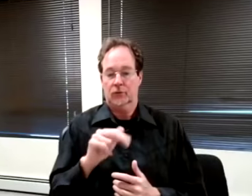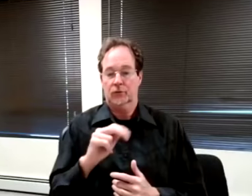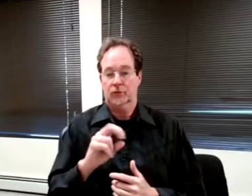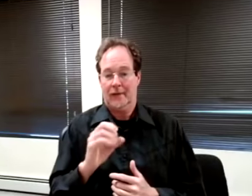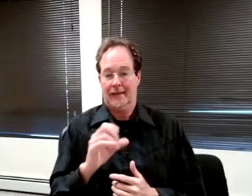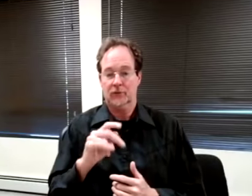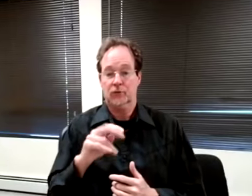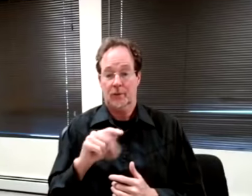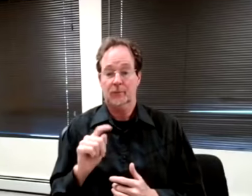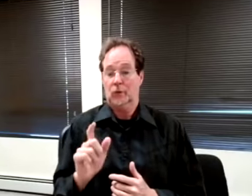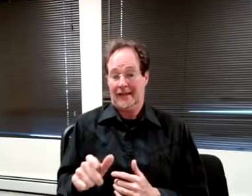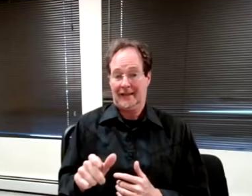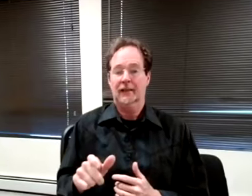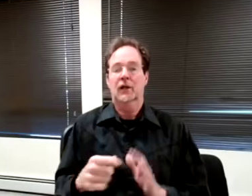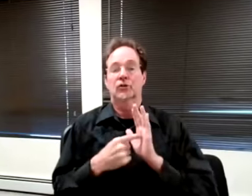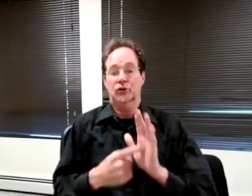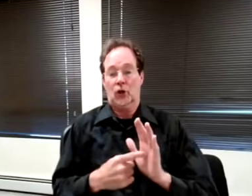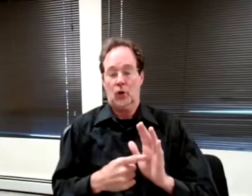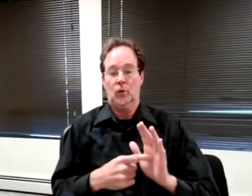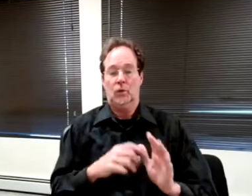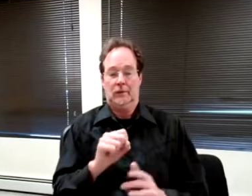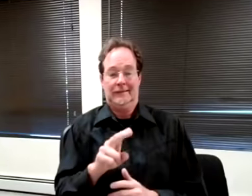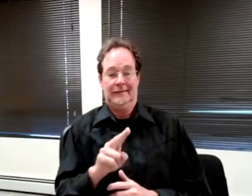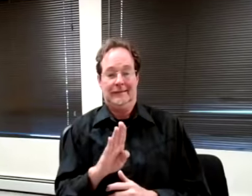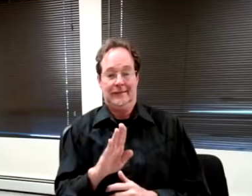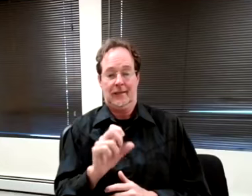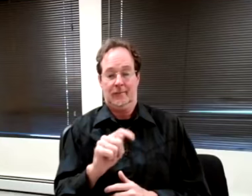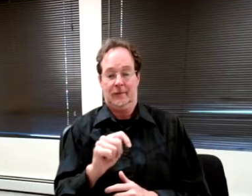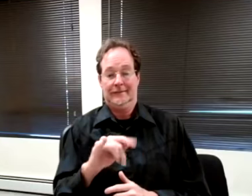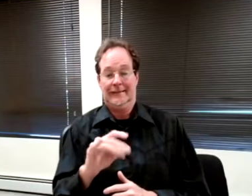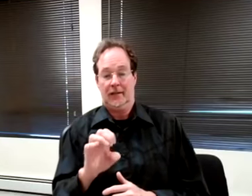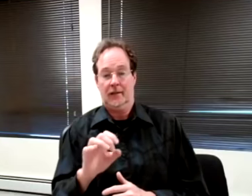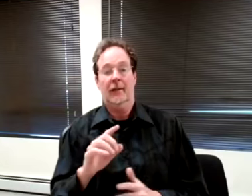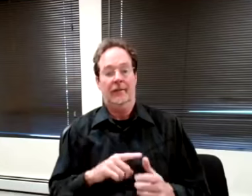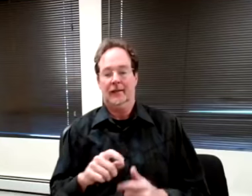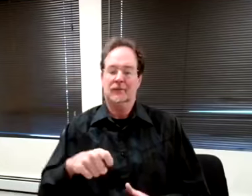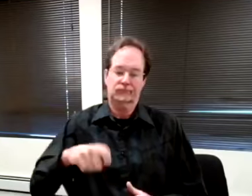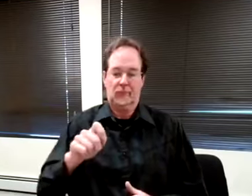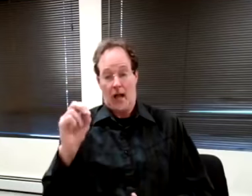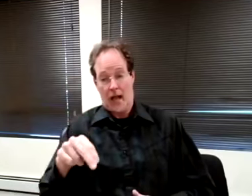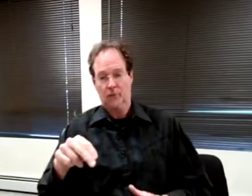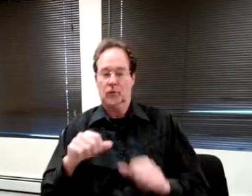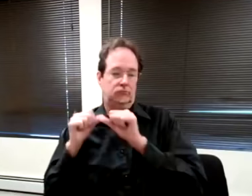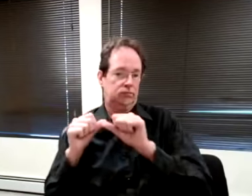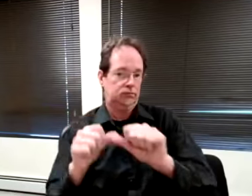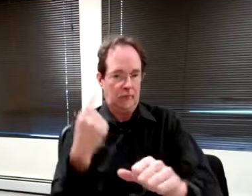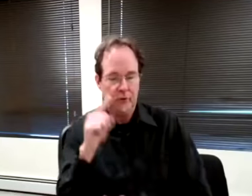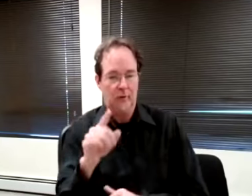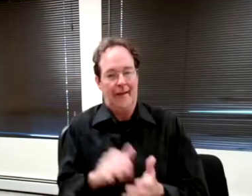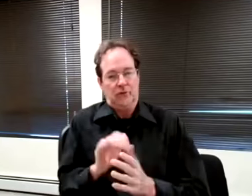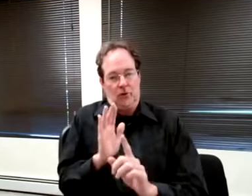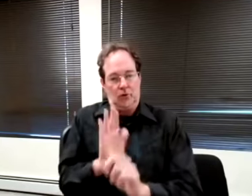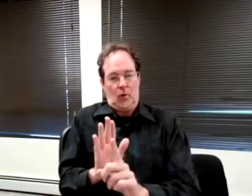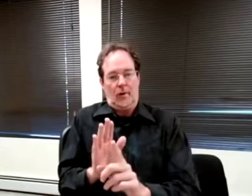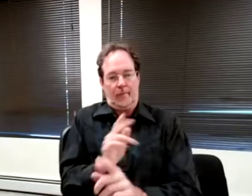subtitle. And then they should stay consistent for you. But that's the question of your settings versus when we were all